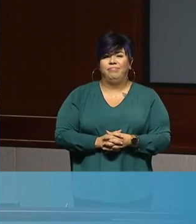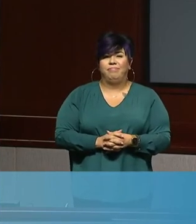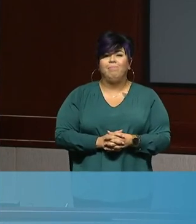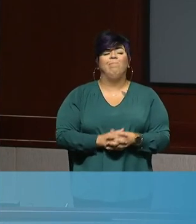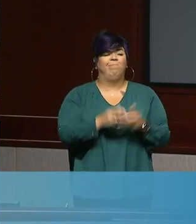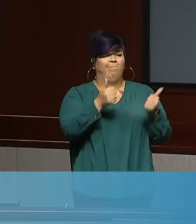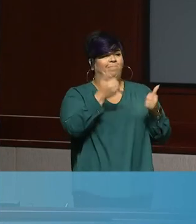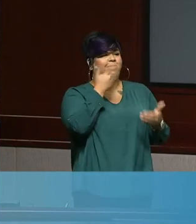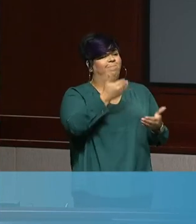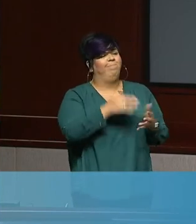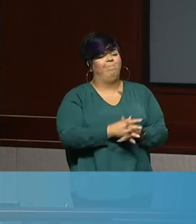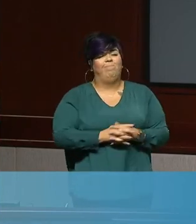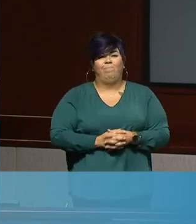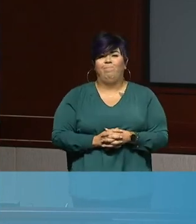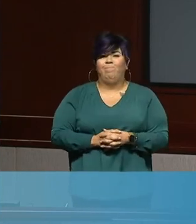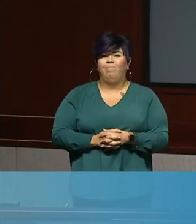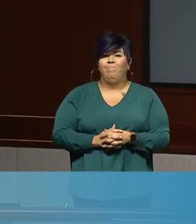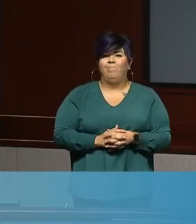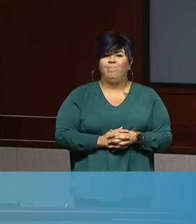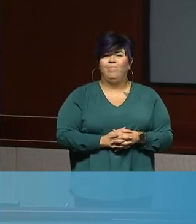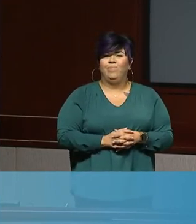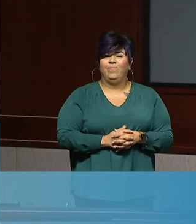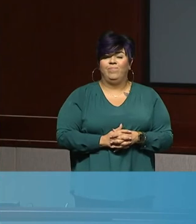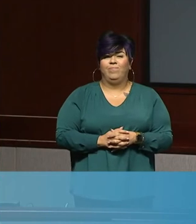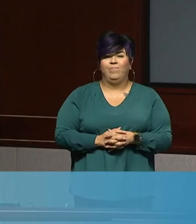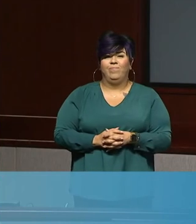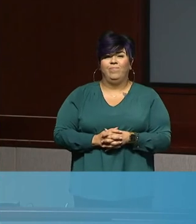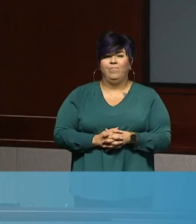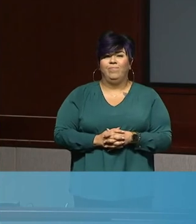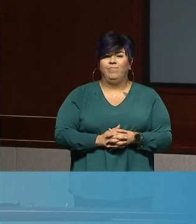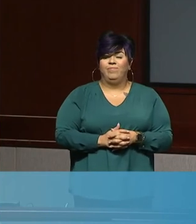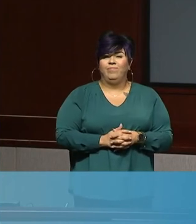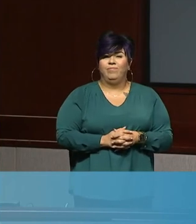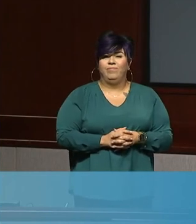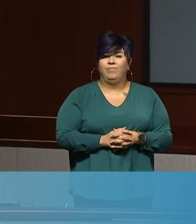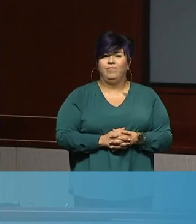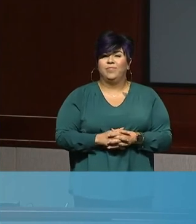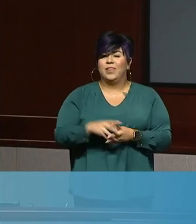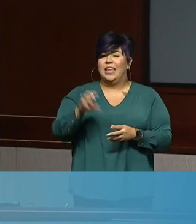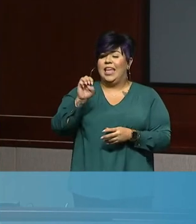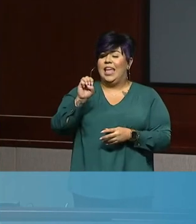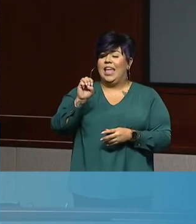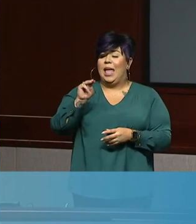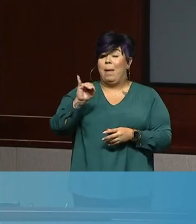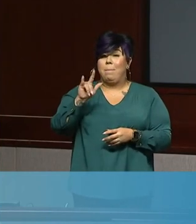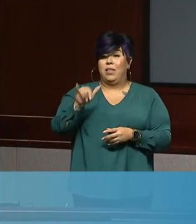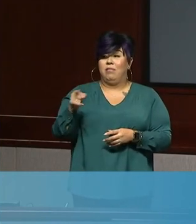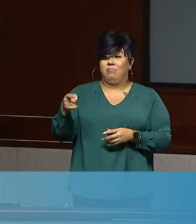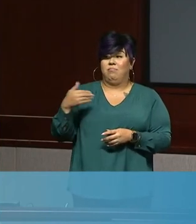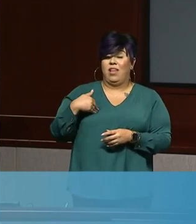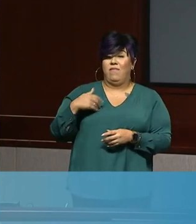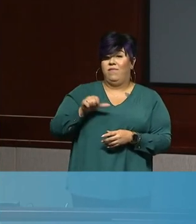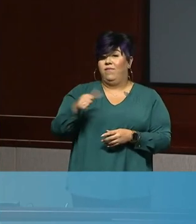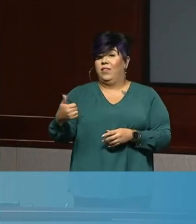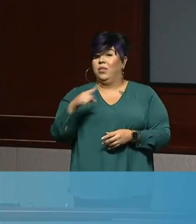Okay. Got it. Thank you. Okay. Thanks, Kim. Um, Emily, 29, do you have any follow-up?